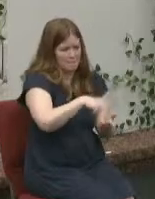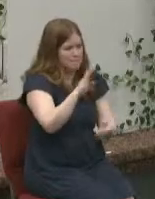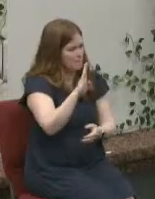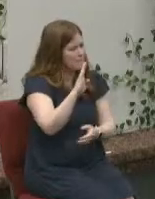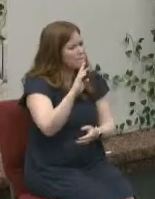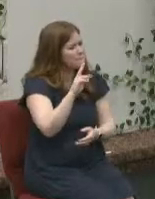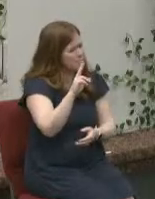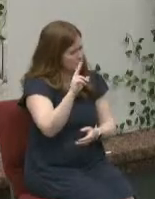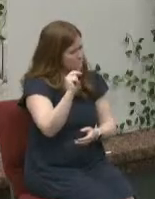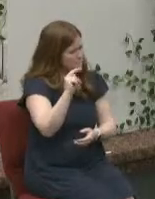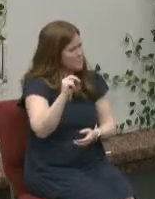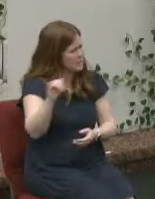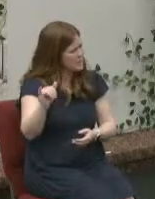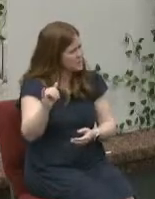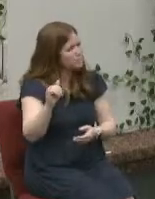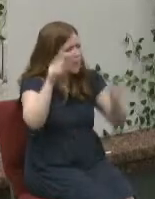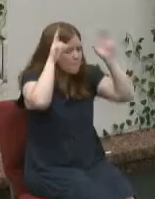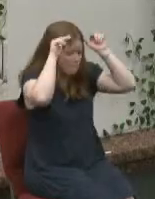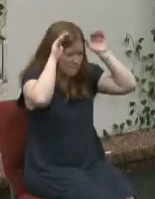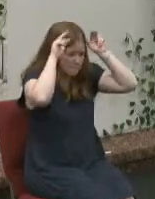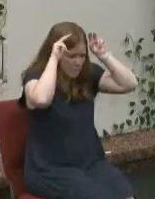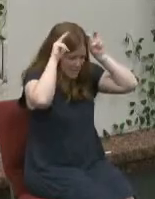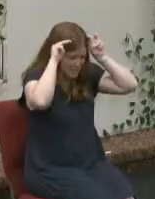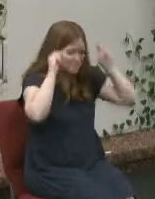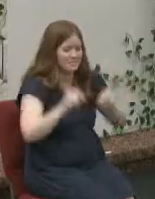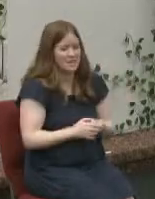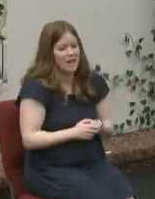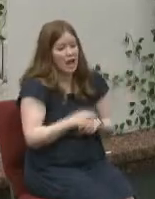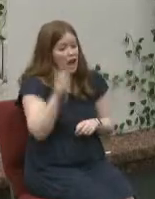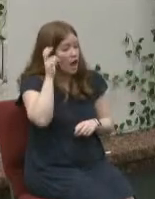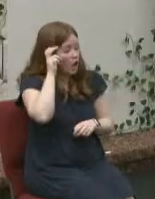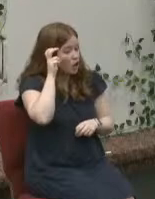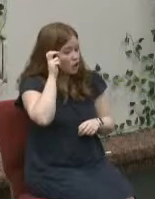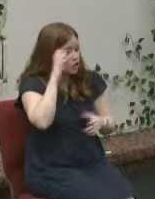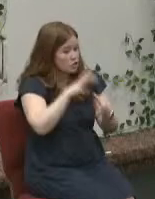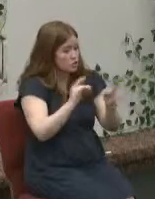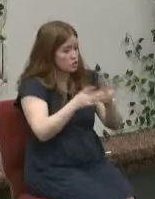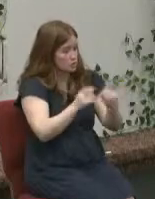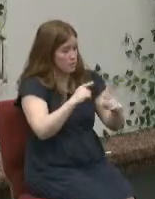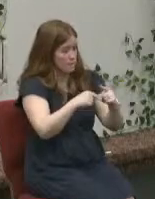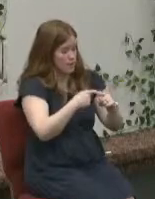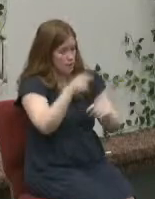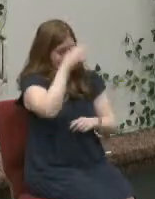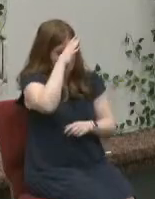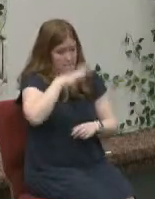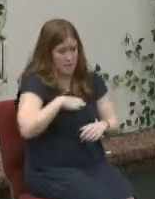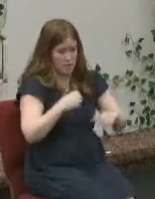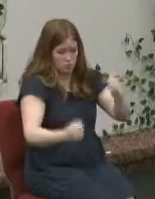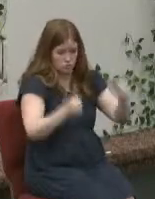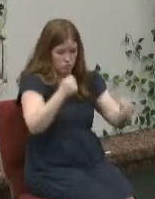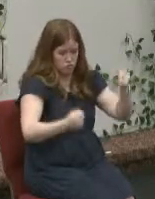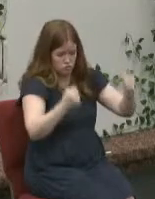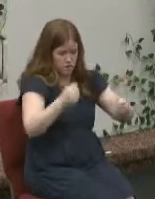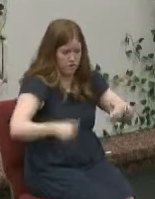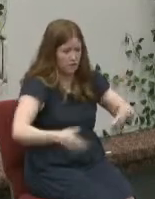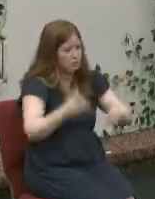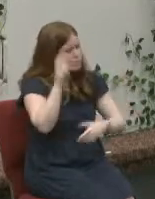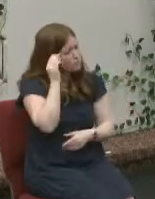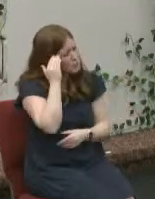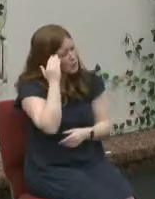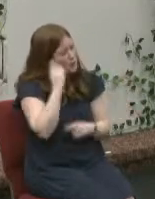I heard a story this week about a man who was driving down the road and he was thinking about the stories